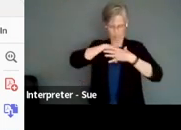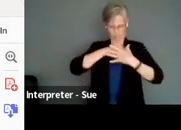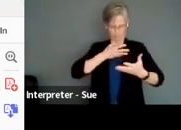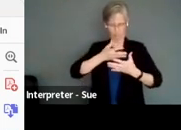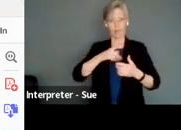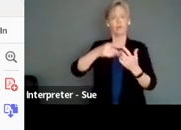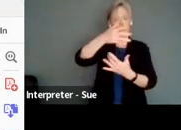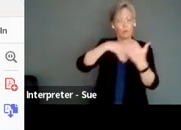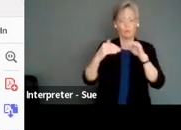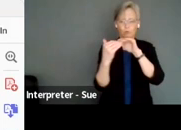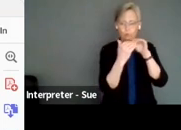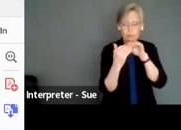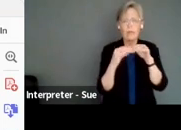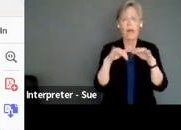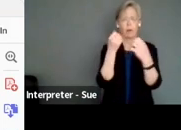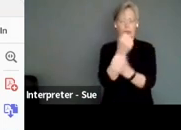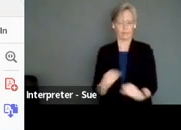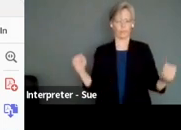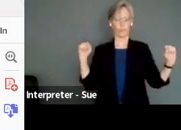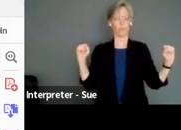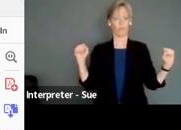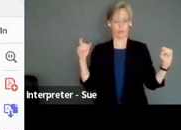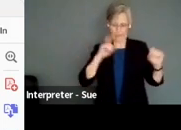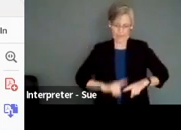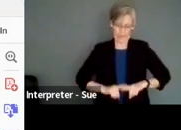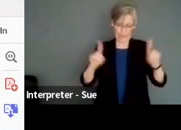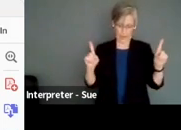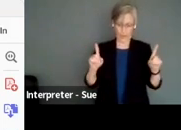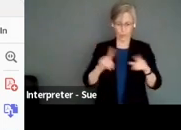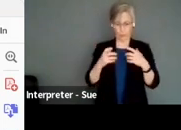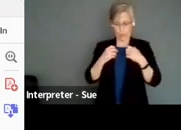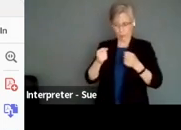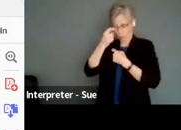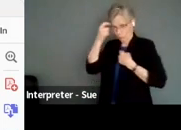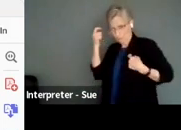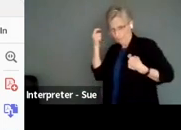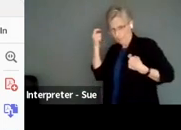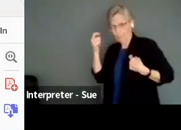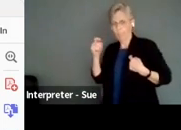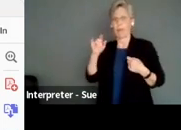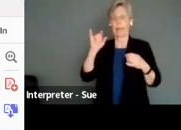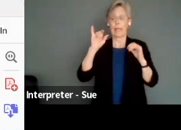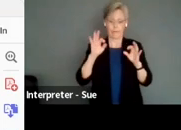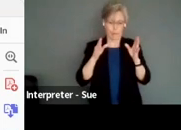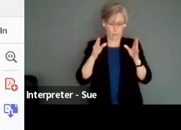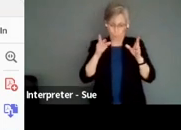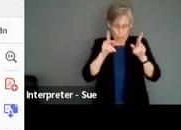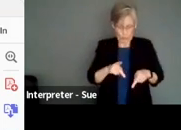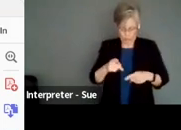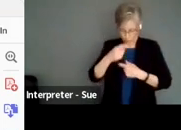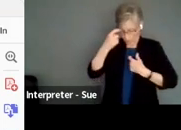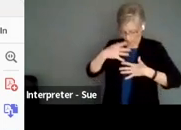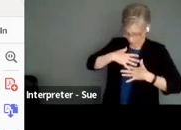justice and liberation because that's, and that's the difference between healing trauma. If you are traumatized individual, you can